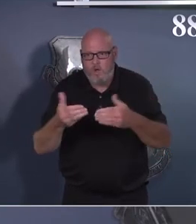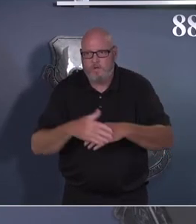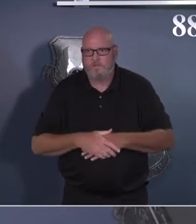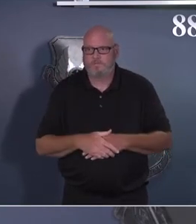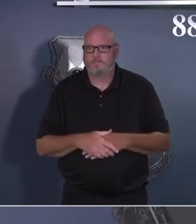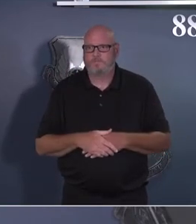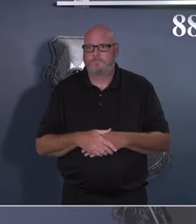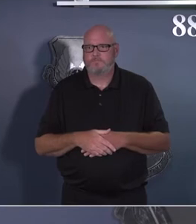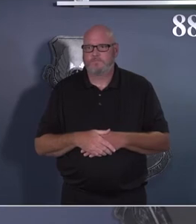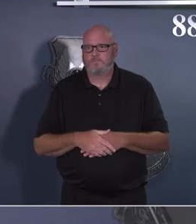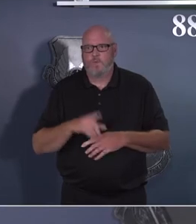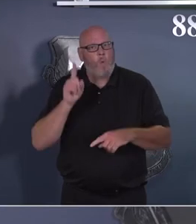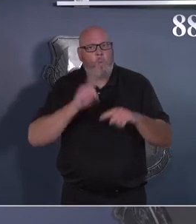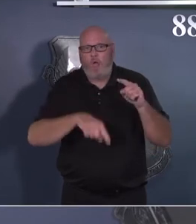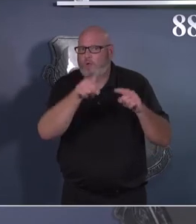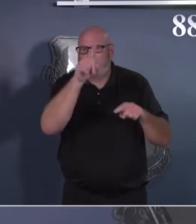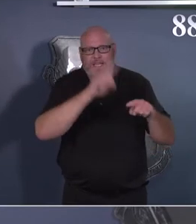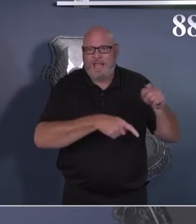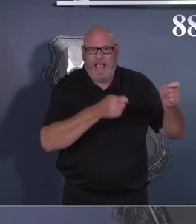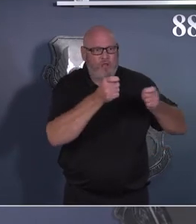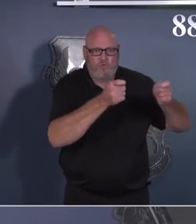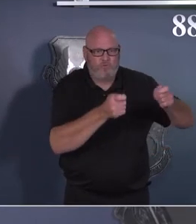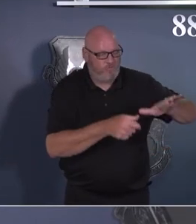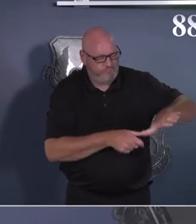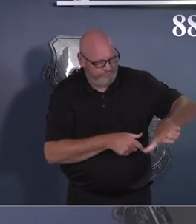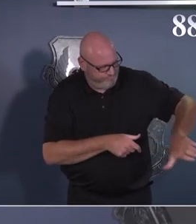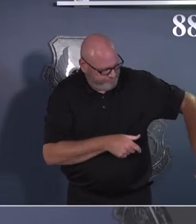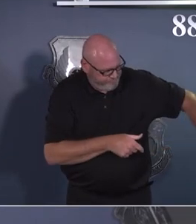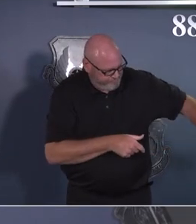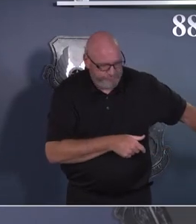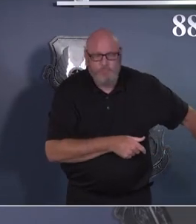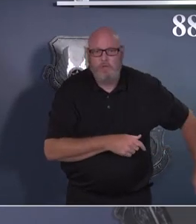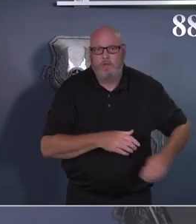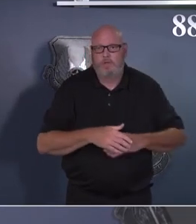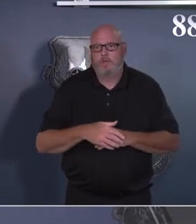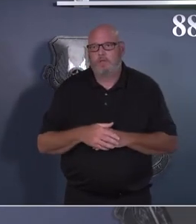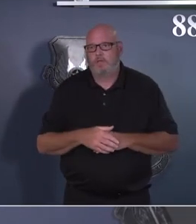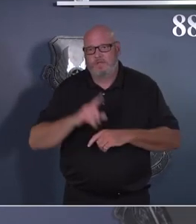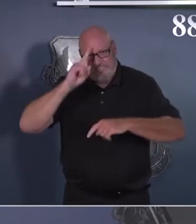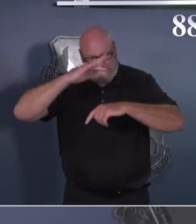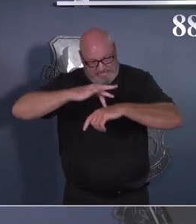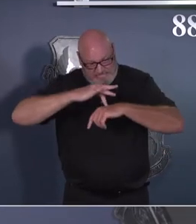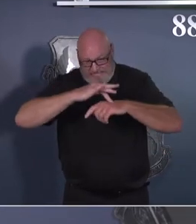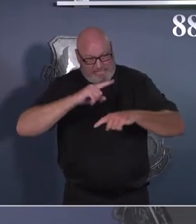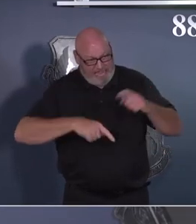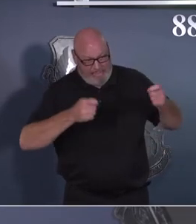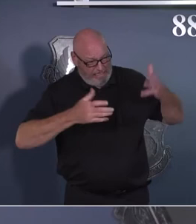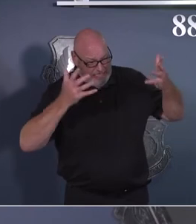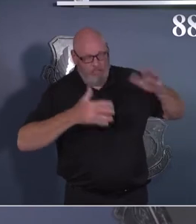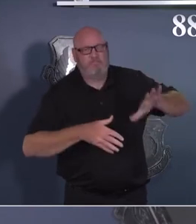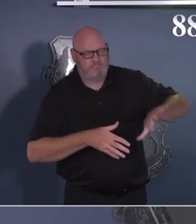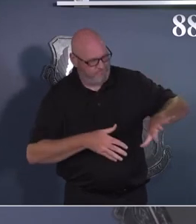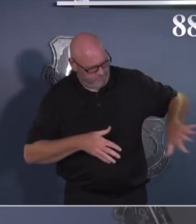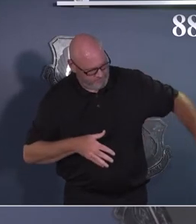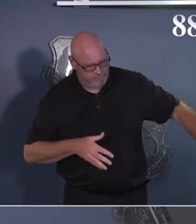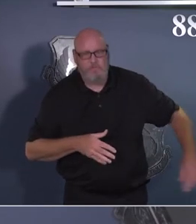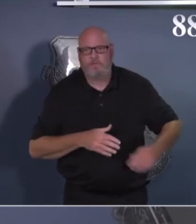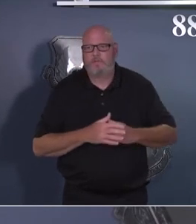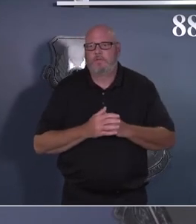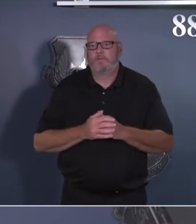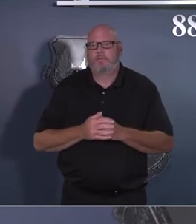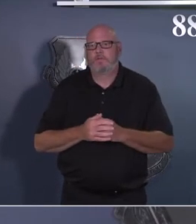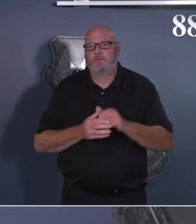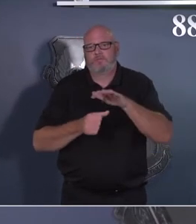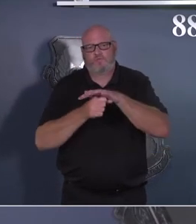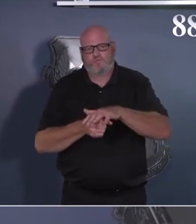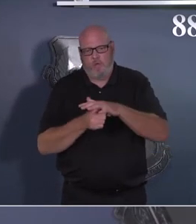frustration, stress, irritation, all of those other things. If you want to hear more about that, Chief Schaefer, the 88th Air Base Wing Command Chief, and I sat down and had